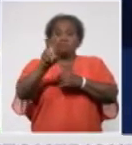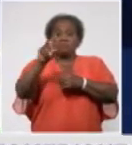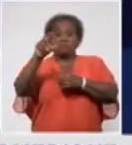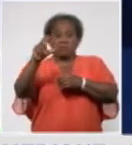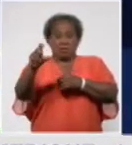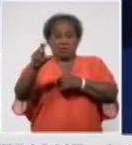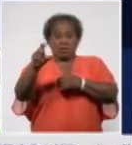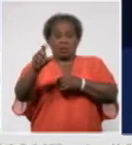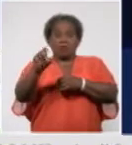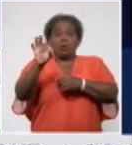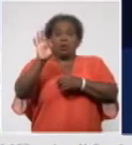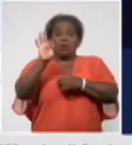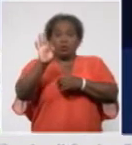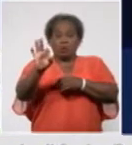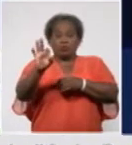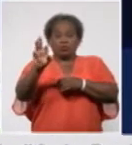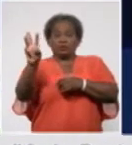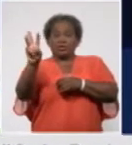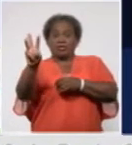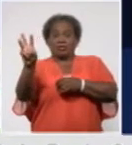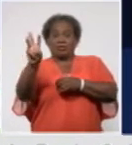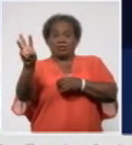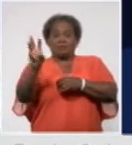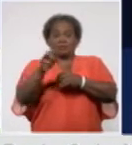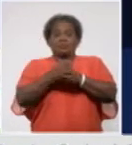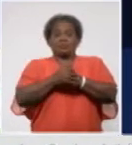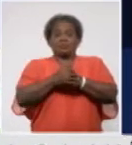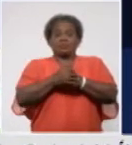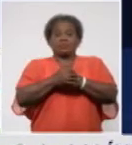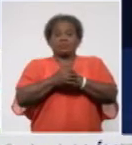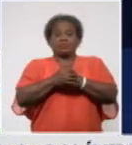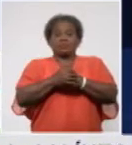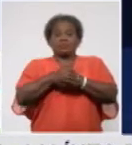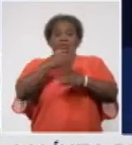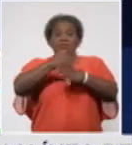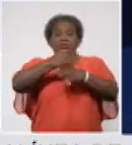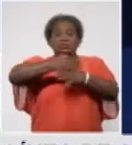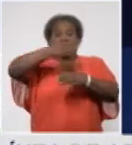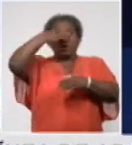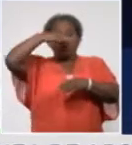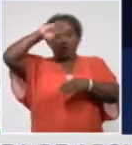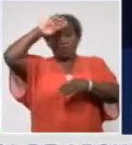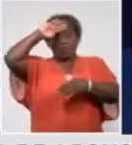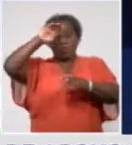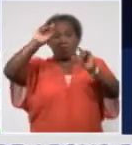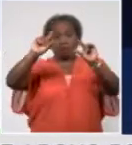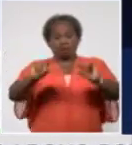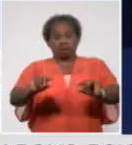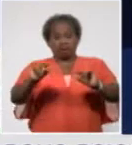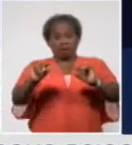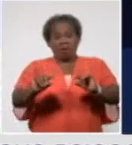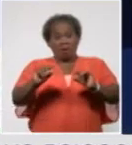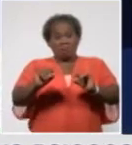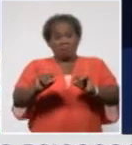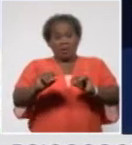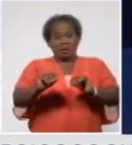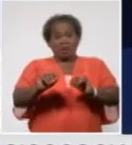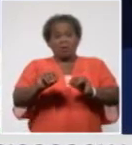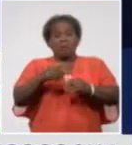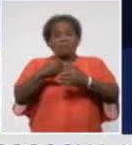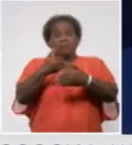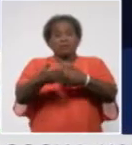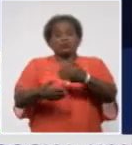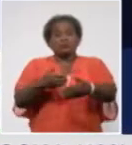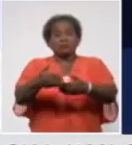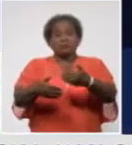in Santiago de Cubas, 564 in the Genetic Engineering and Biotechnology